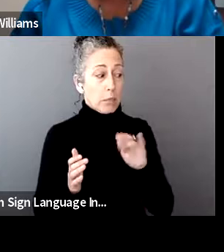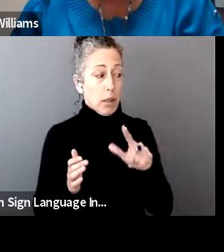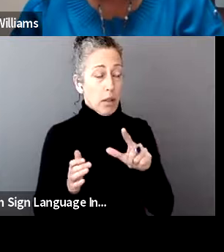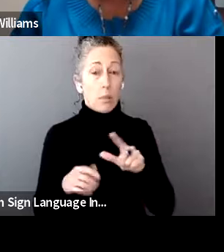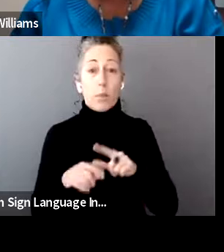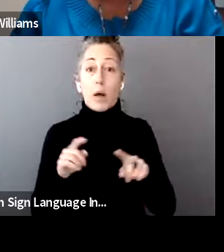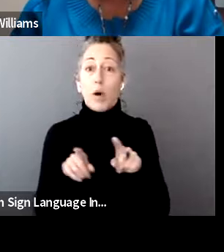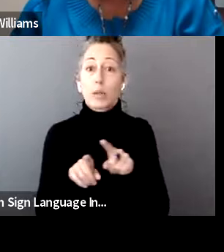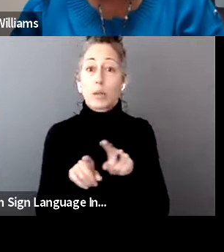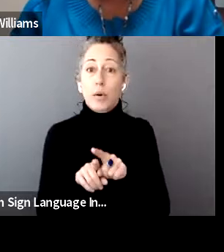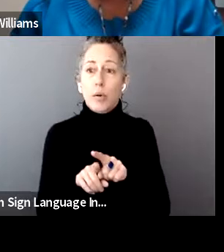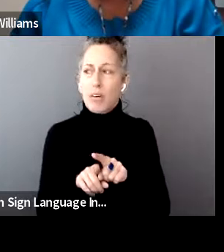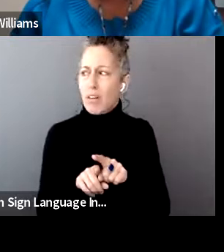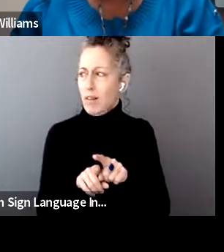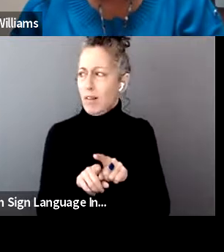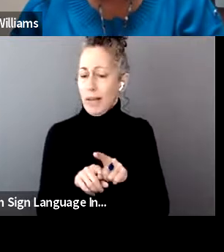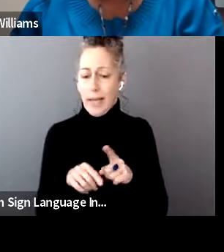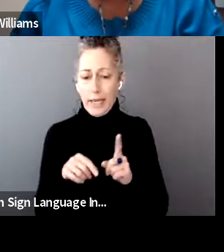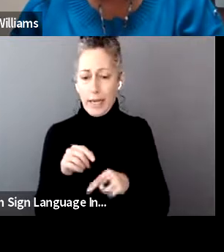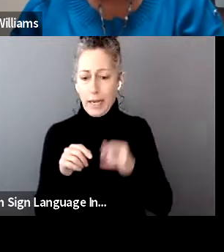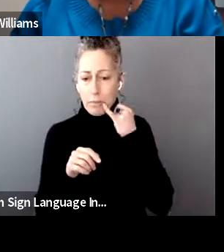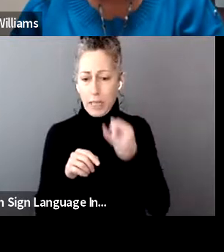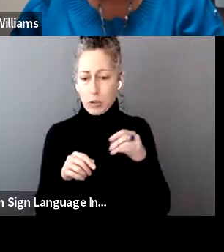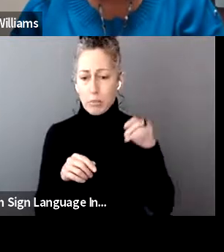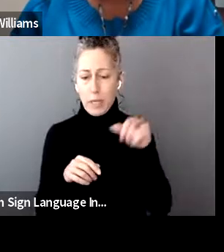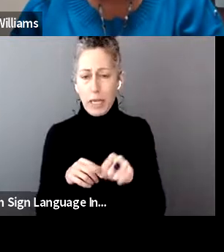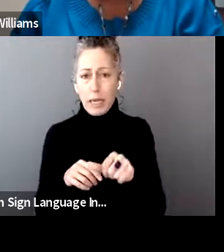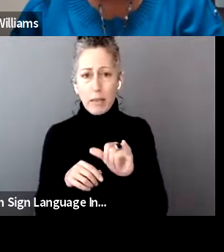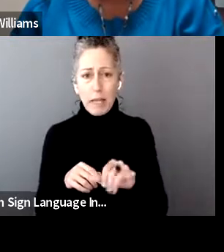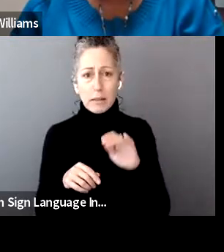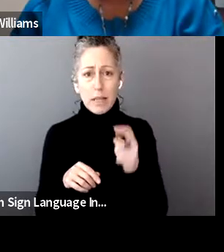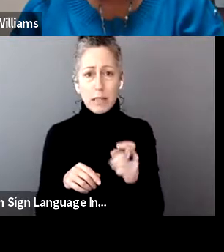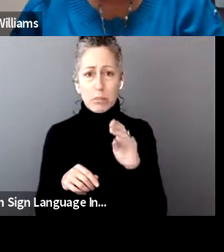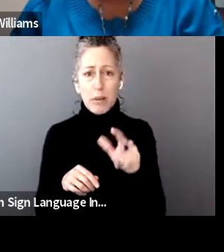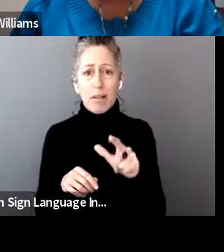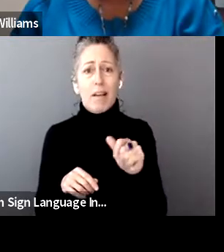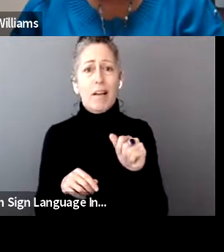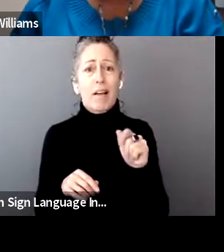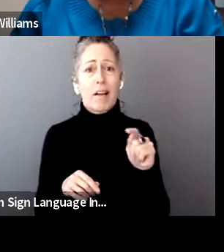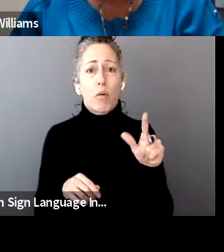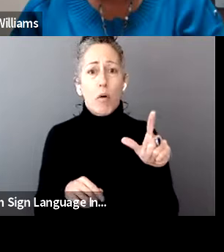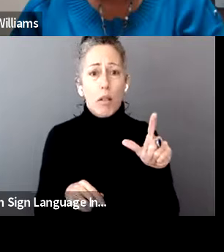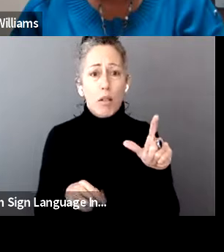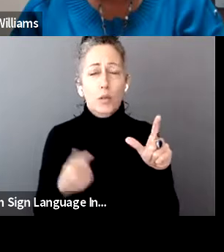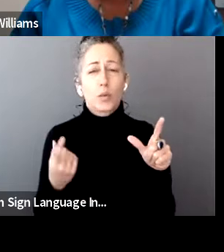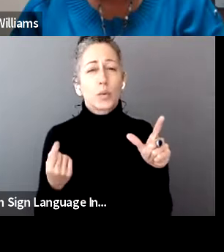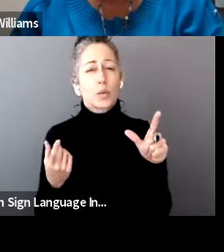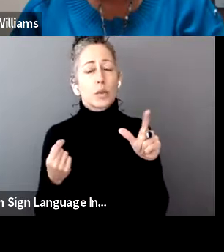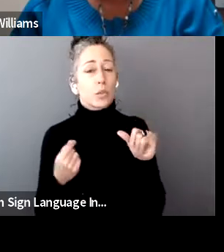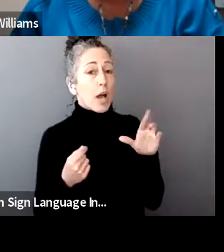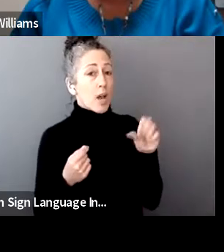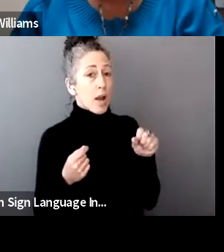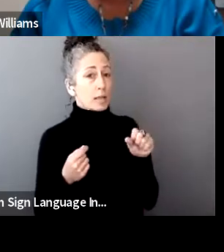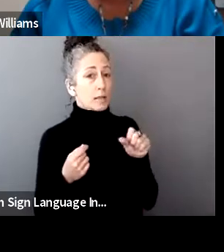pay it at all, even after April 15th. What can the IRS do for people who are